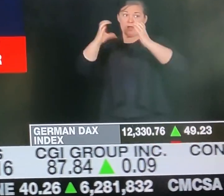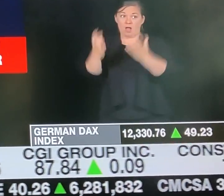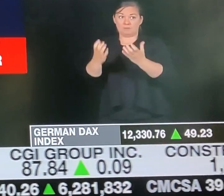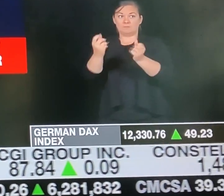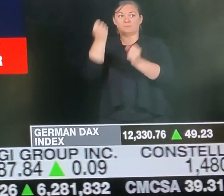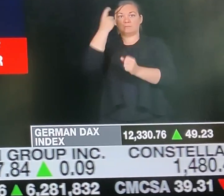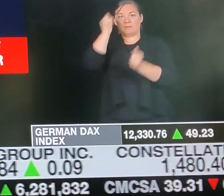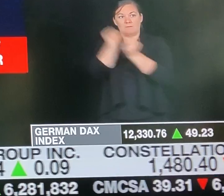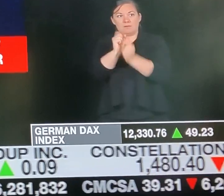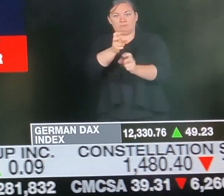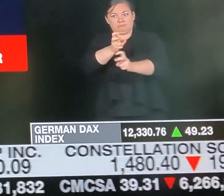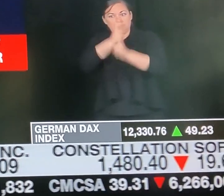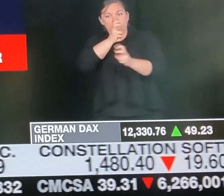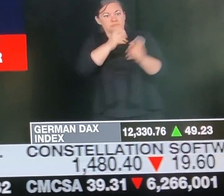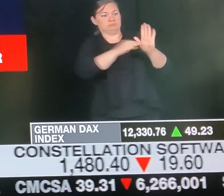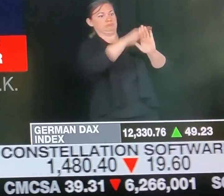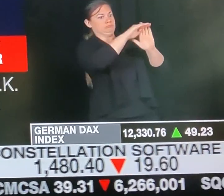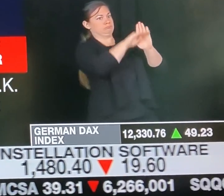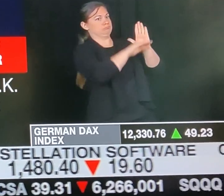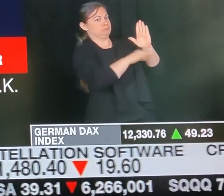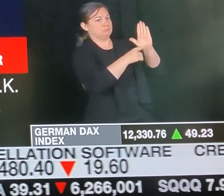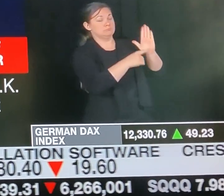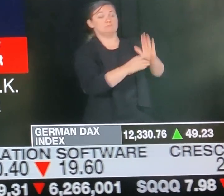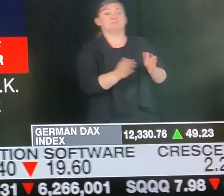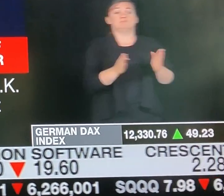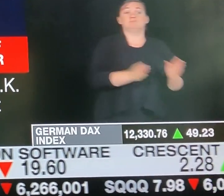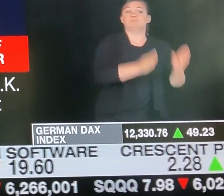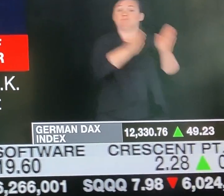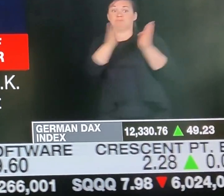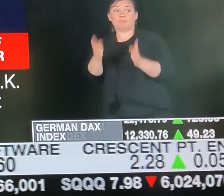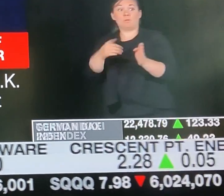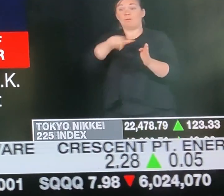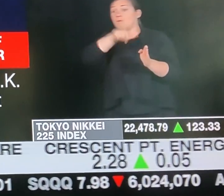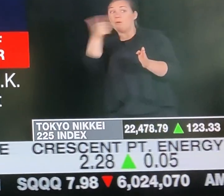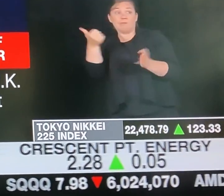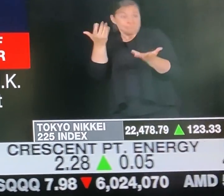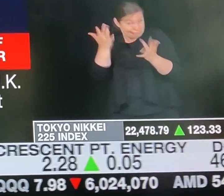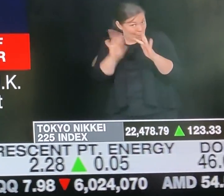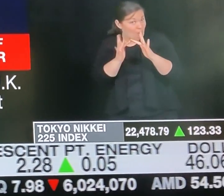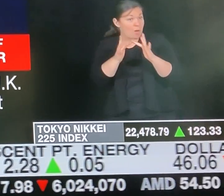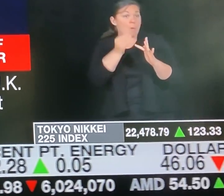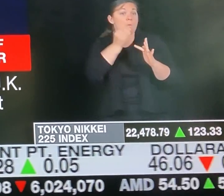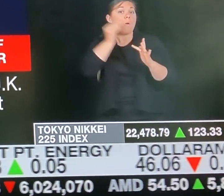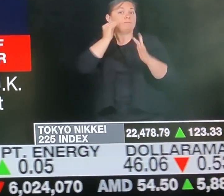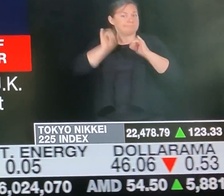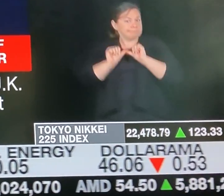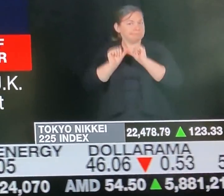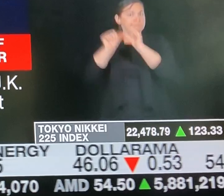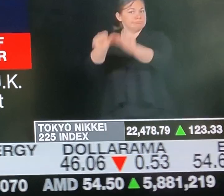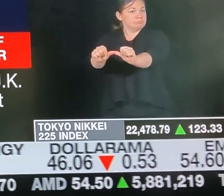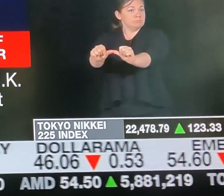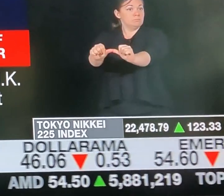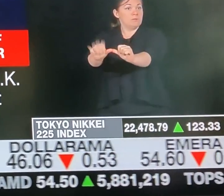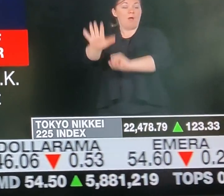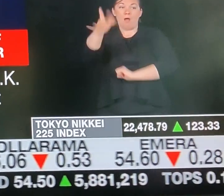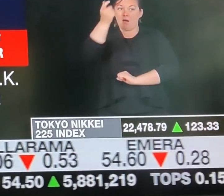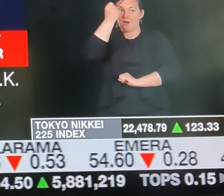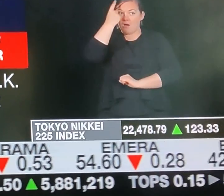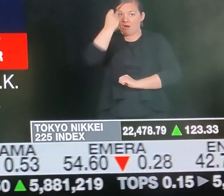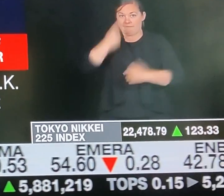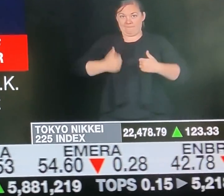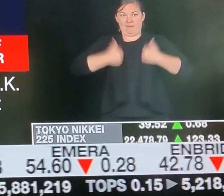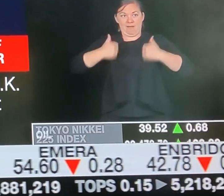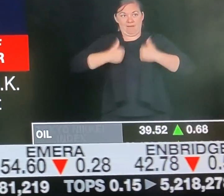weeks and staggered belts so that class sizes do not exceed no more than 15 students within them. This cohorted